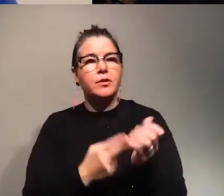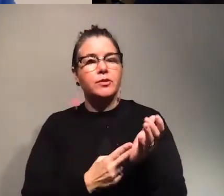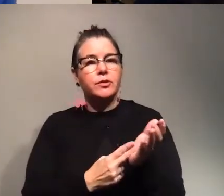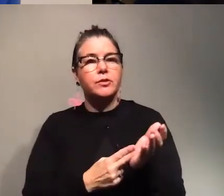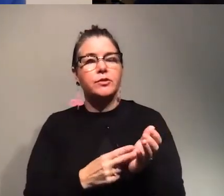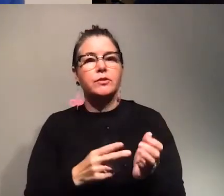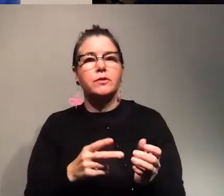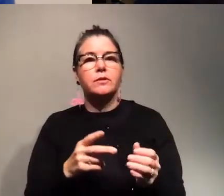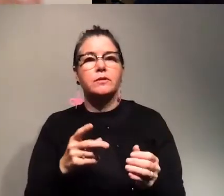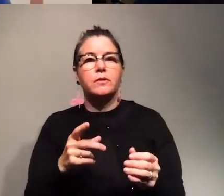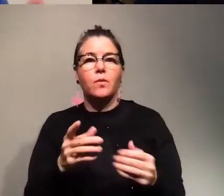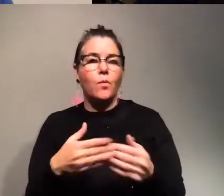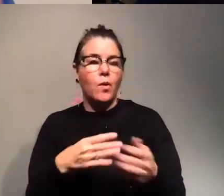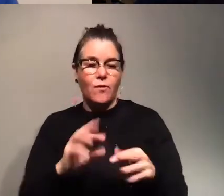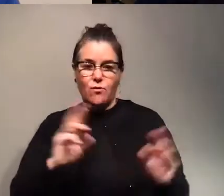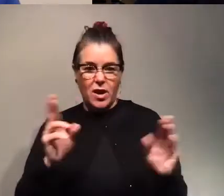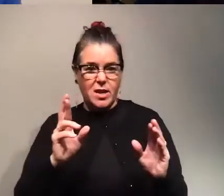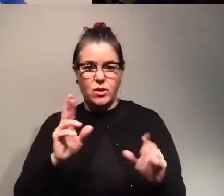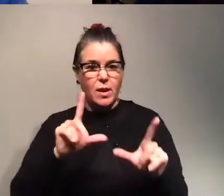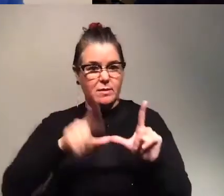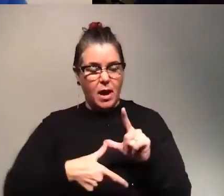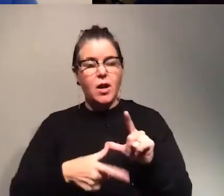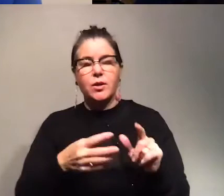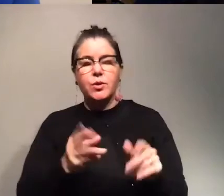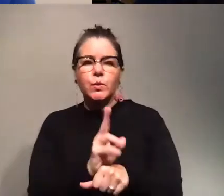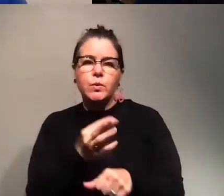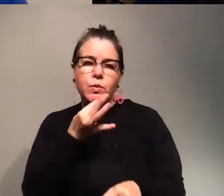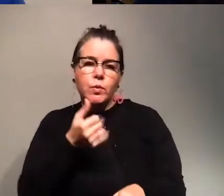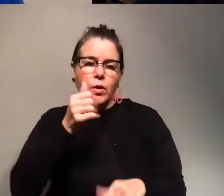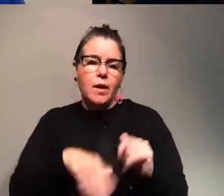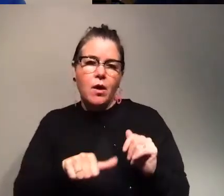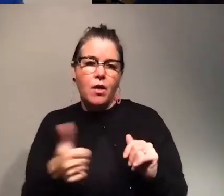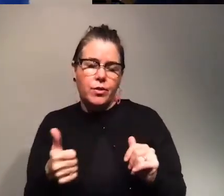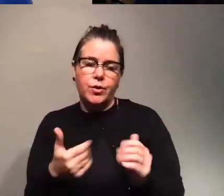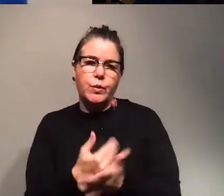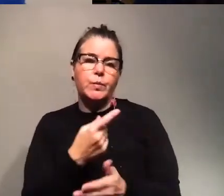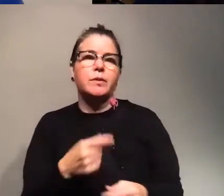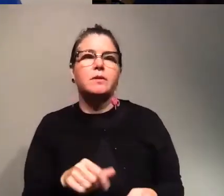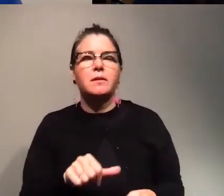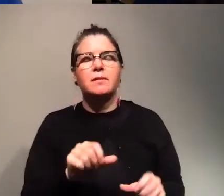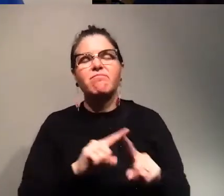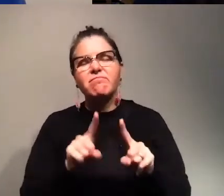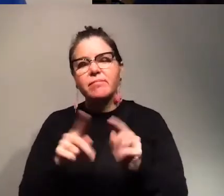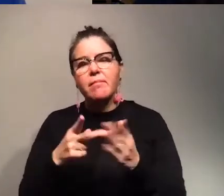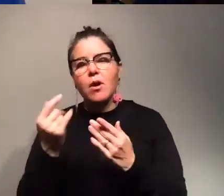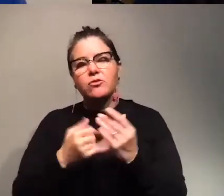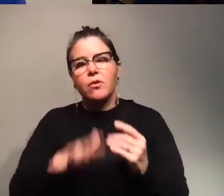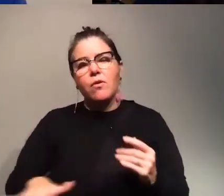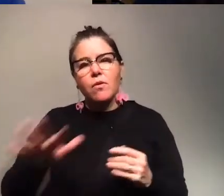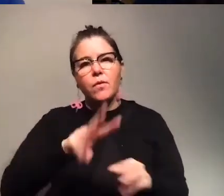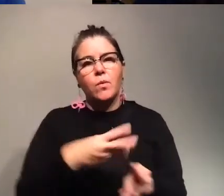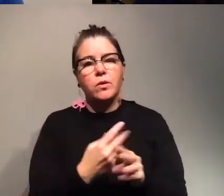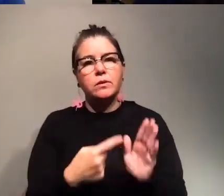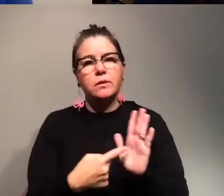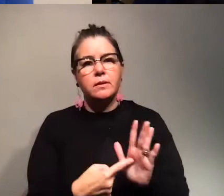spark sooner are closer to you so you can use them um there have been a lot of projects going around the world for example some